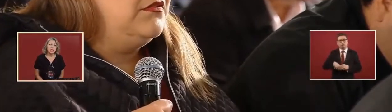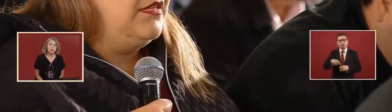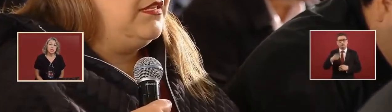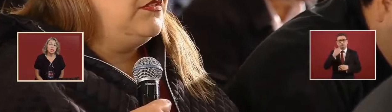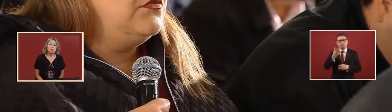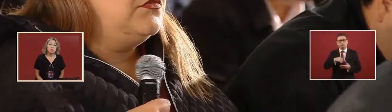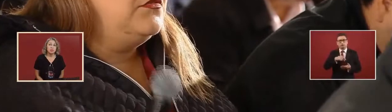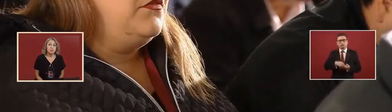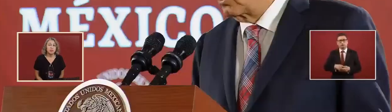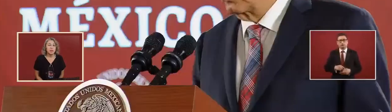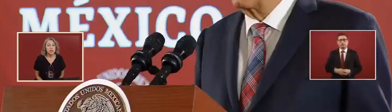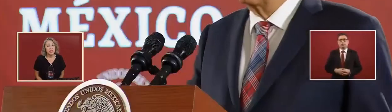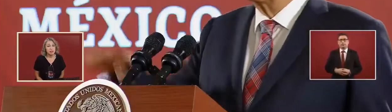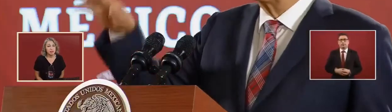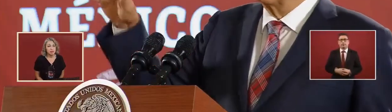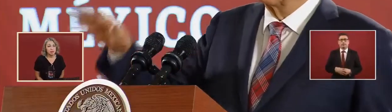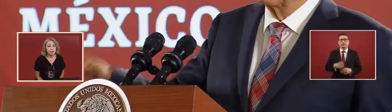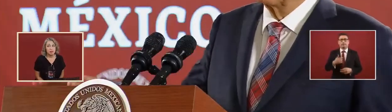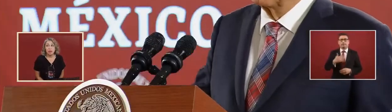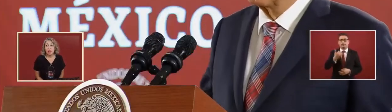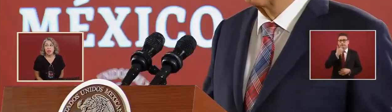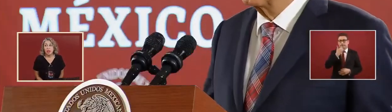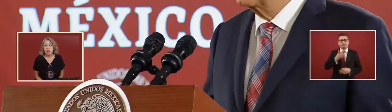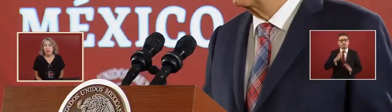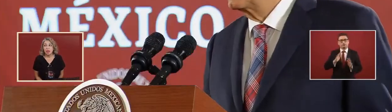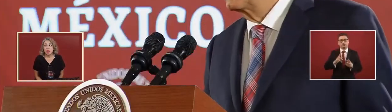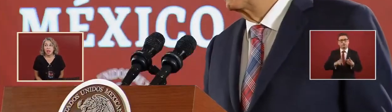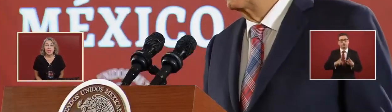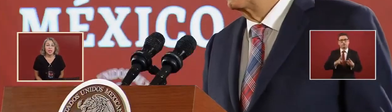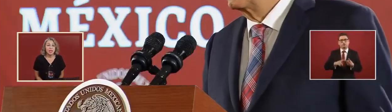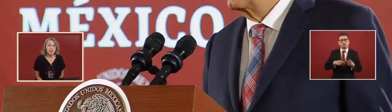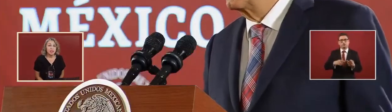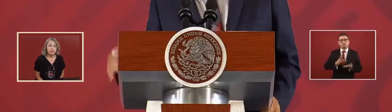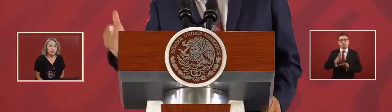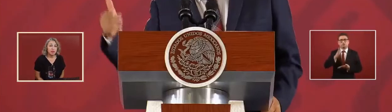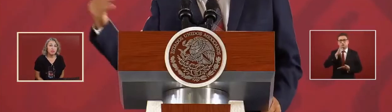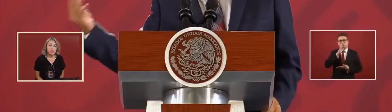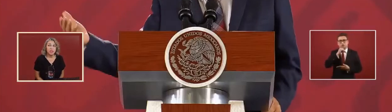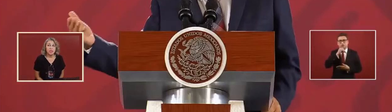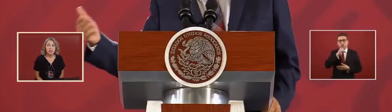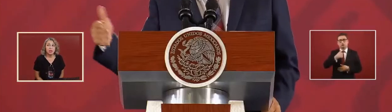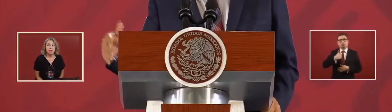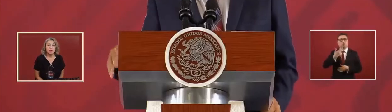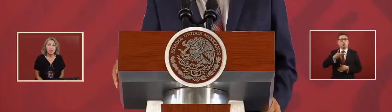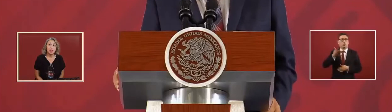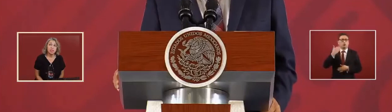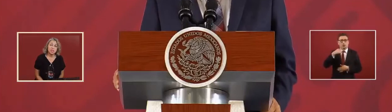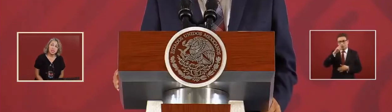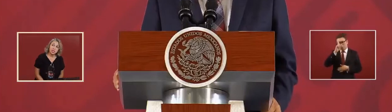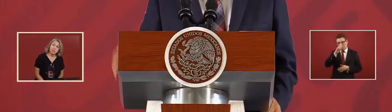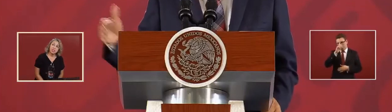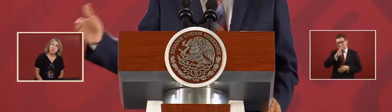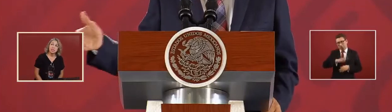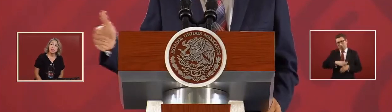Like, I cannot get involved with any suggestions that I made.